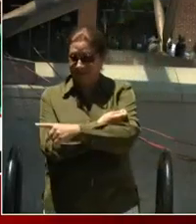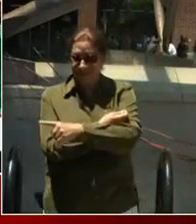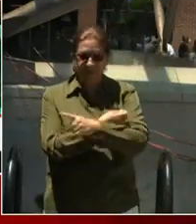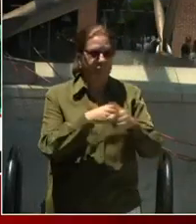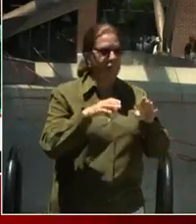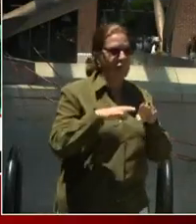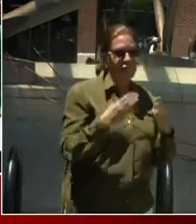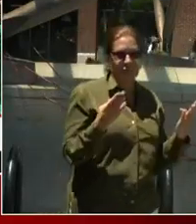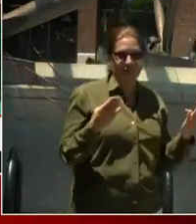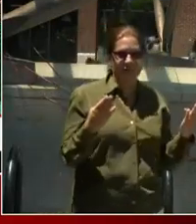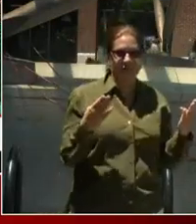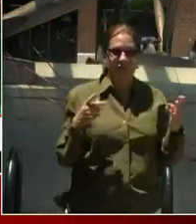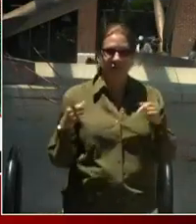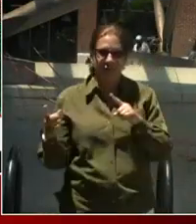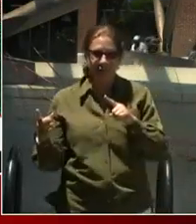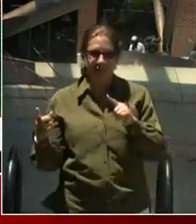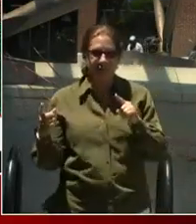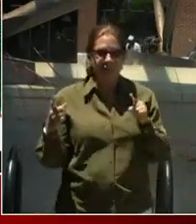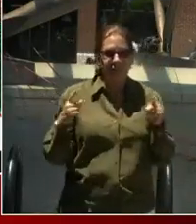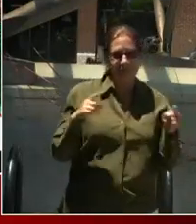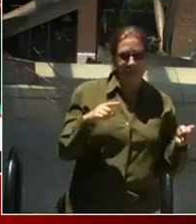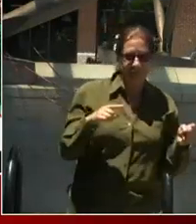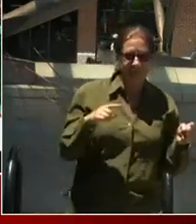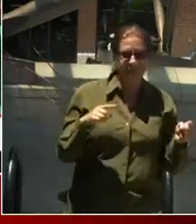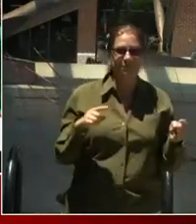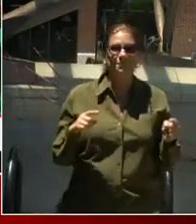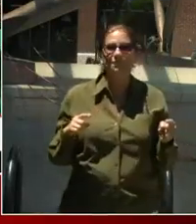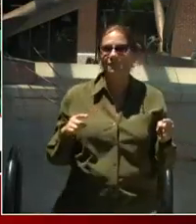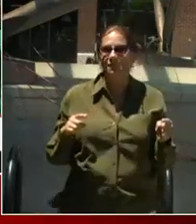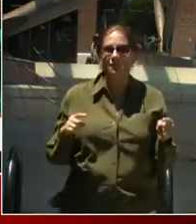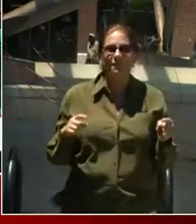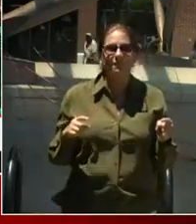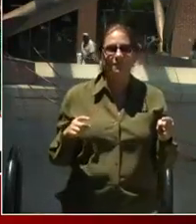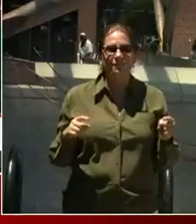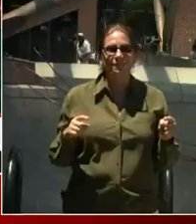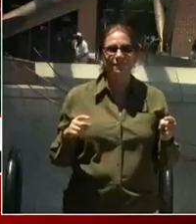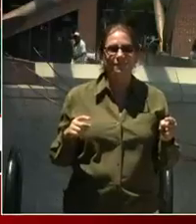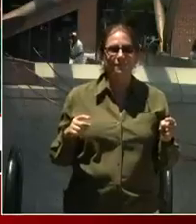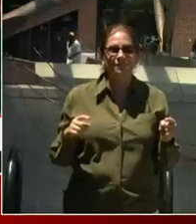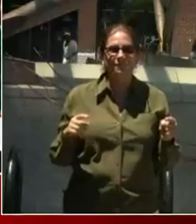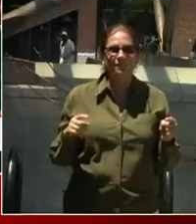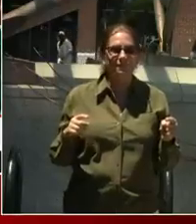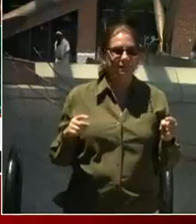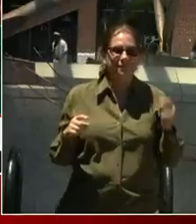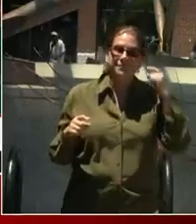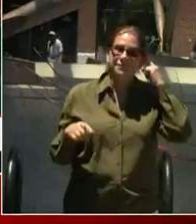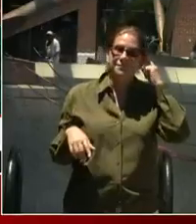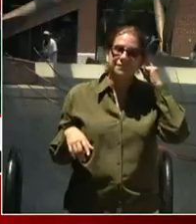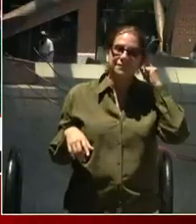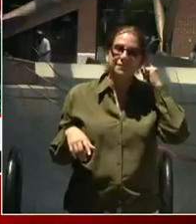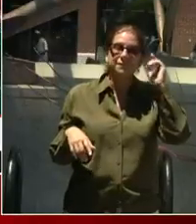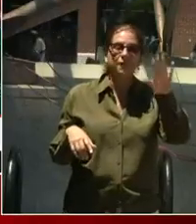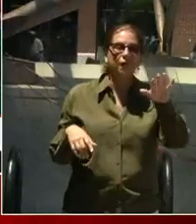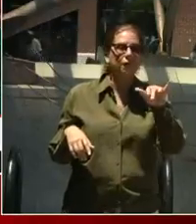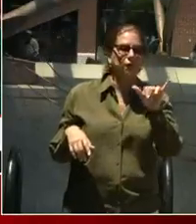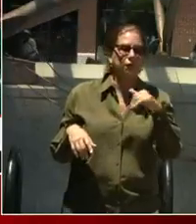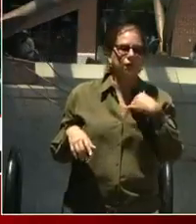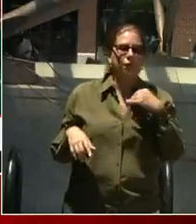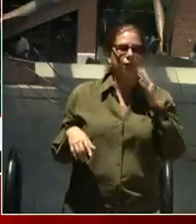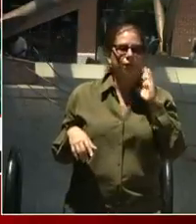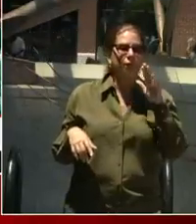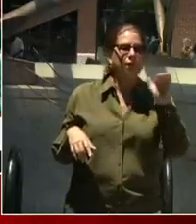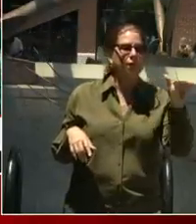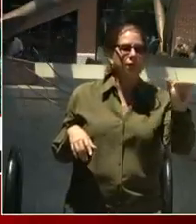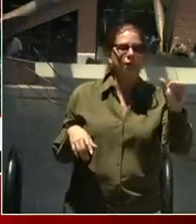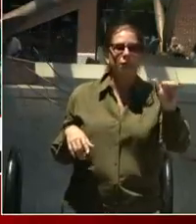All right. I know I'm talking to somebody out there. I'm talking to you. I'm also telling a couple of other people to